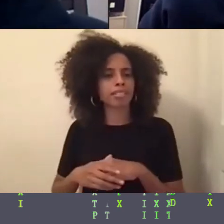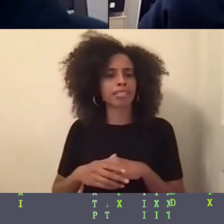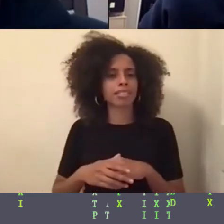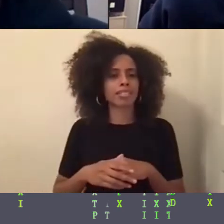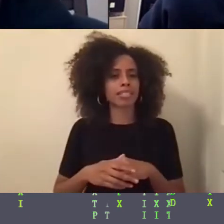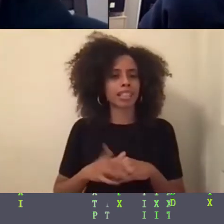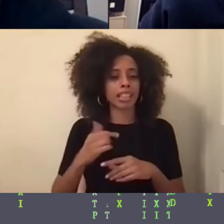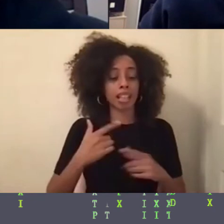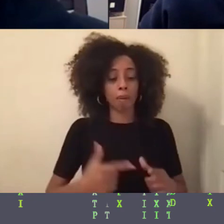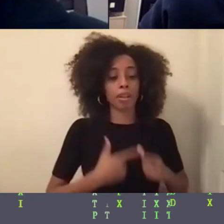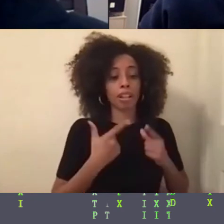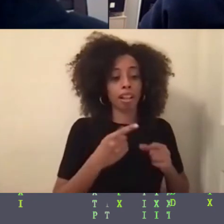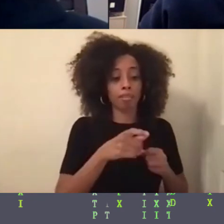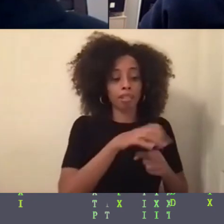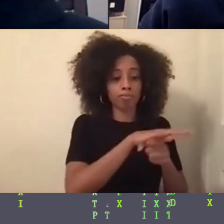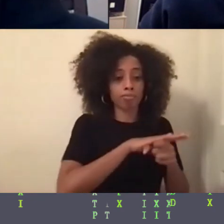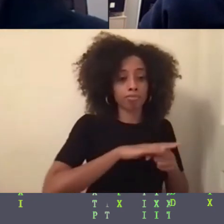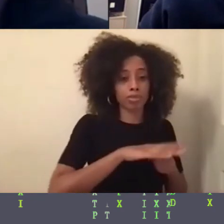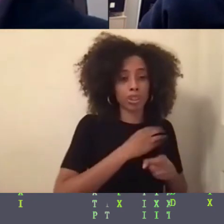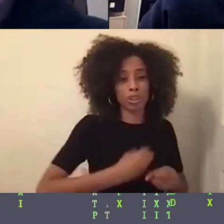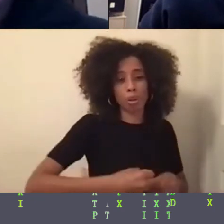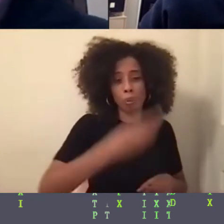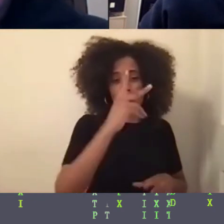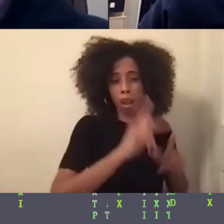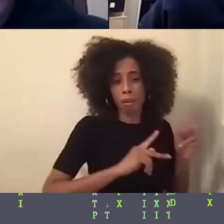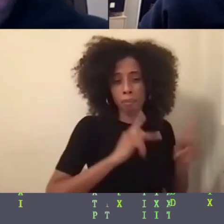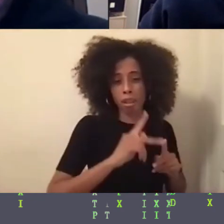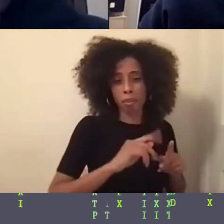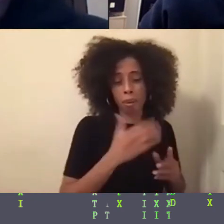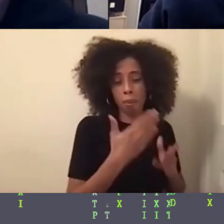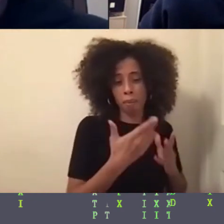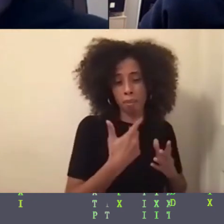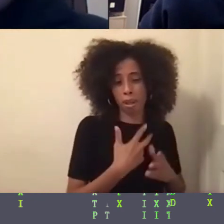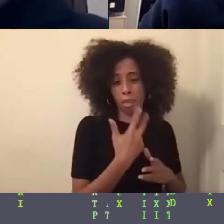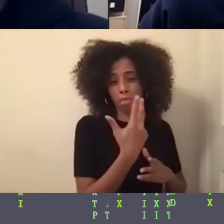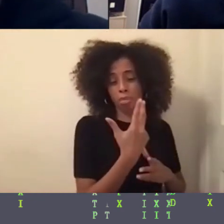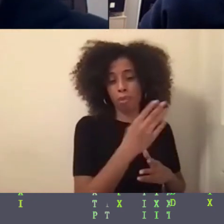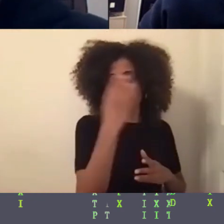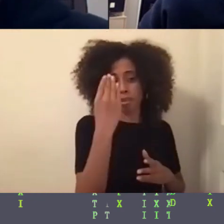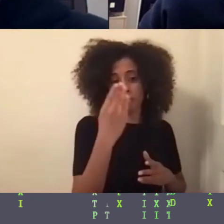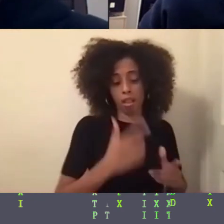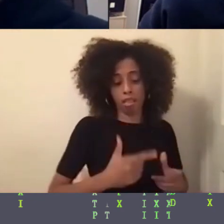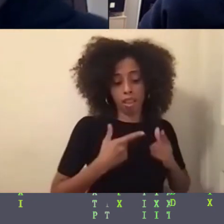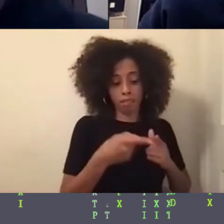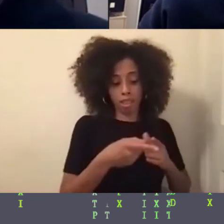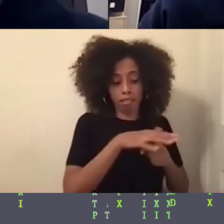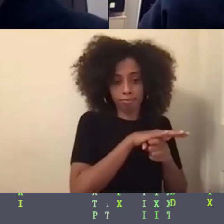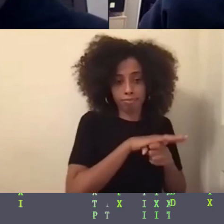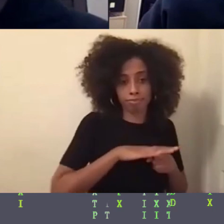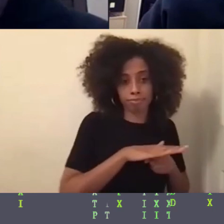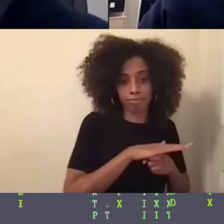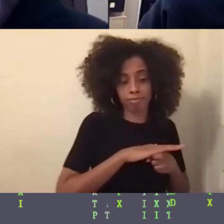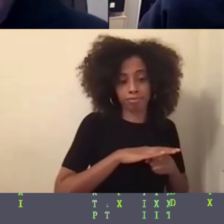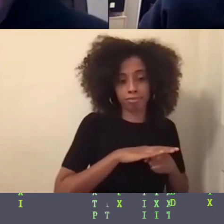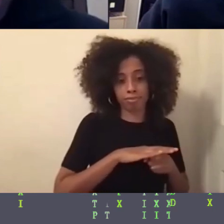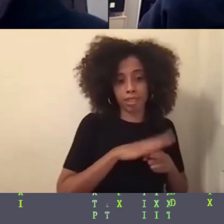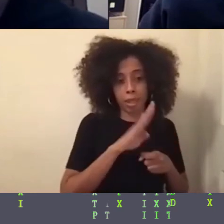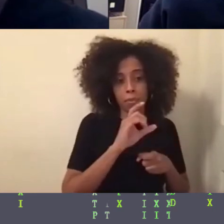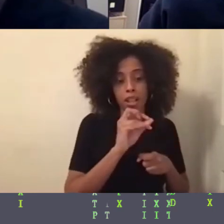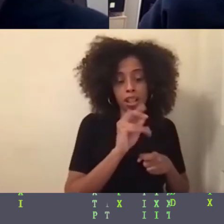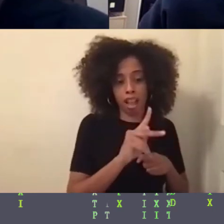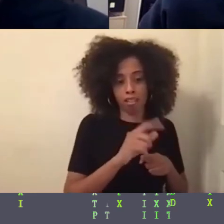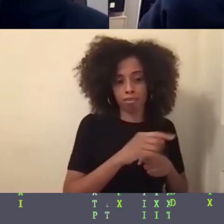a predominantly white area where I was like one of maybe three people on the block that was black, but I went to school in the hood.